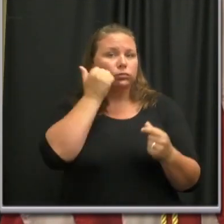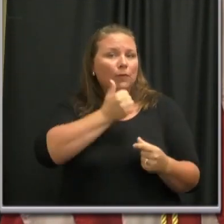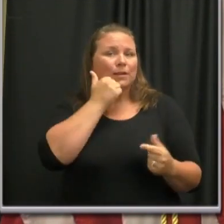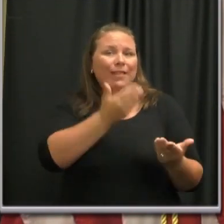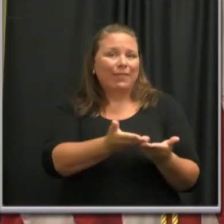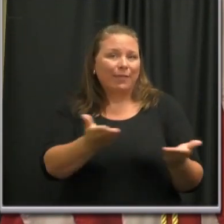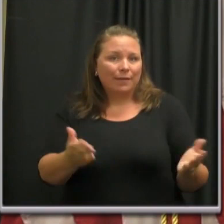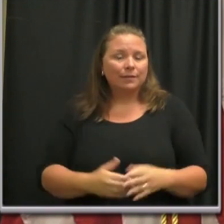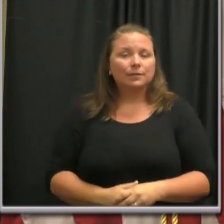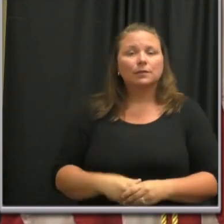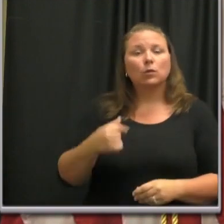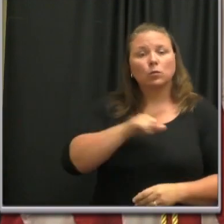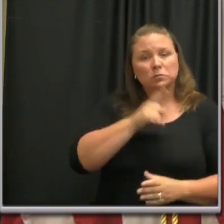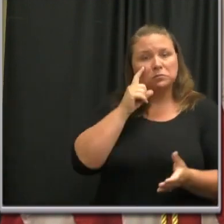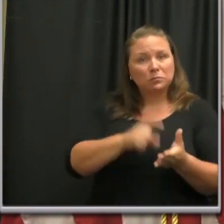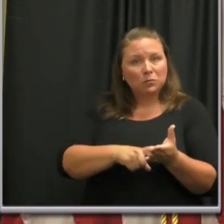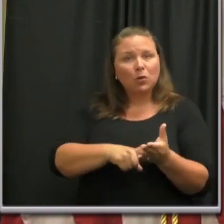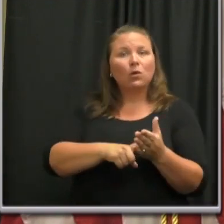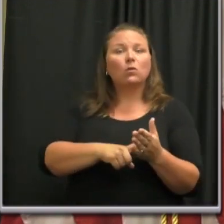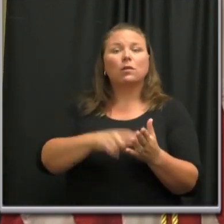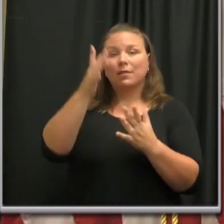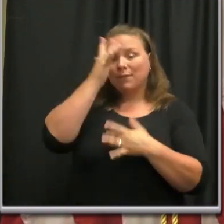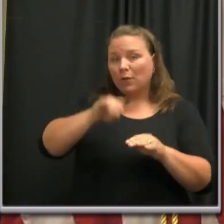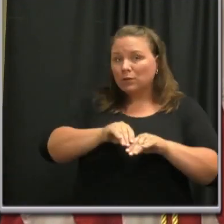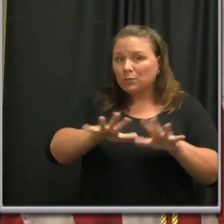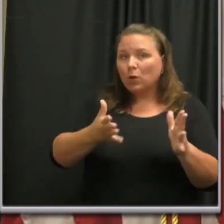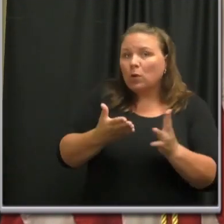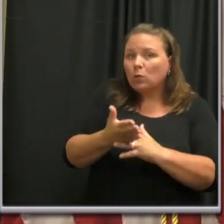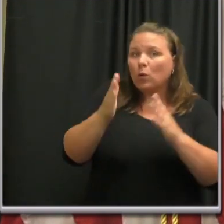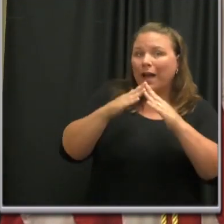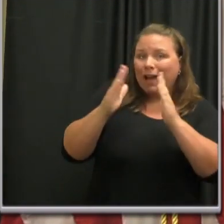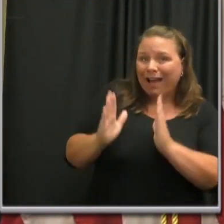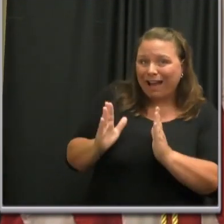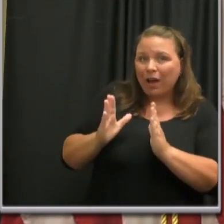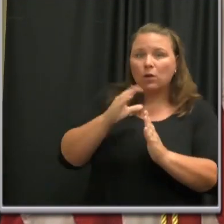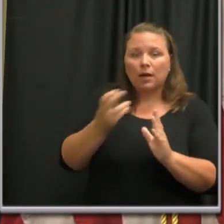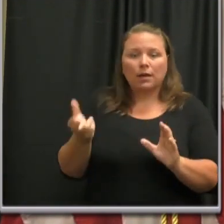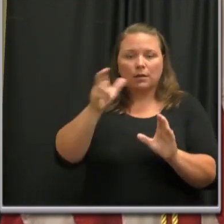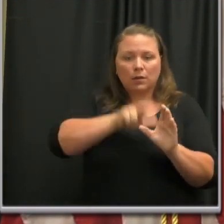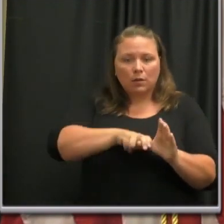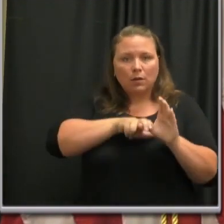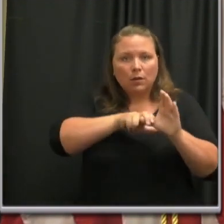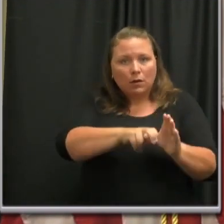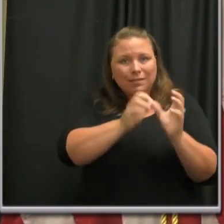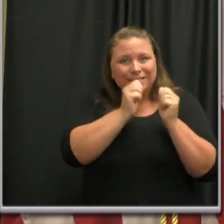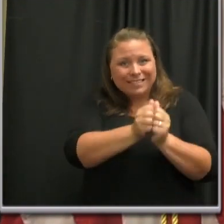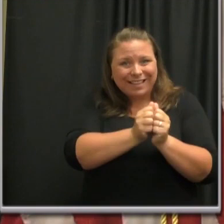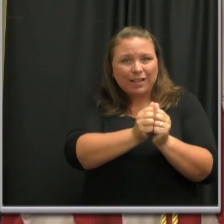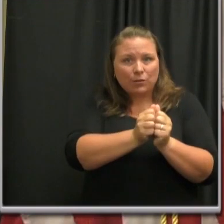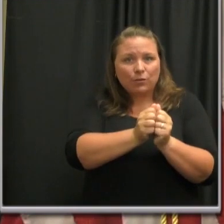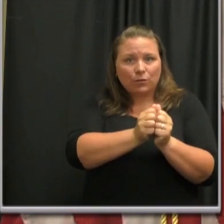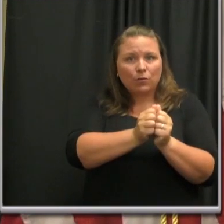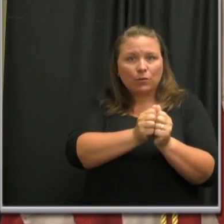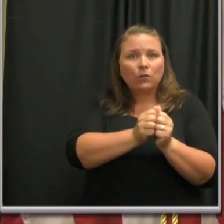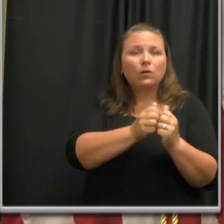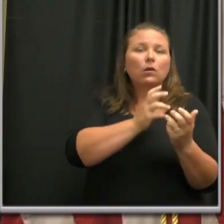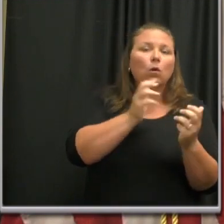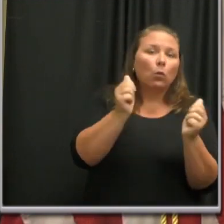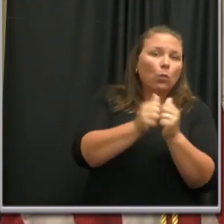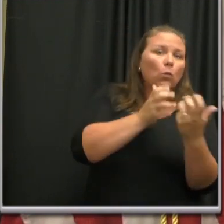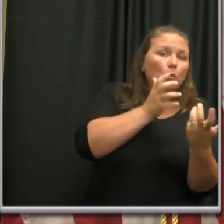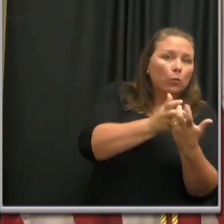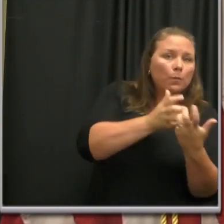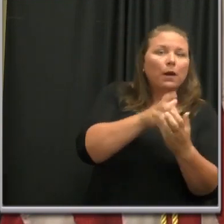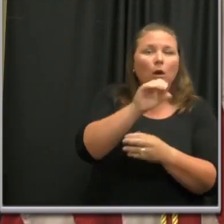tracing efforts have found that the virus is spreading through households and carpools when shared between infected family members, roommates, and co-workers.